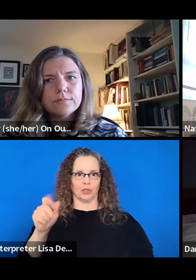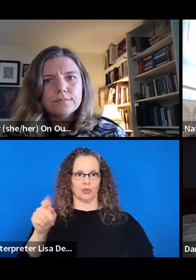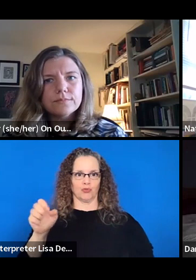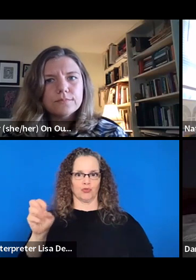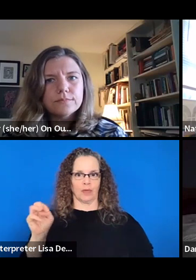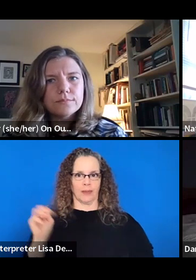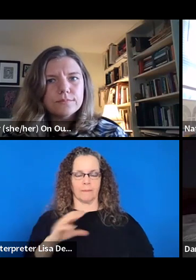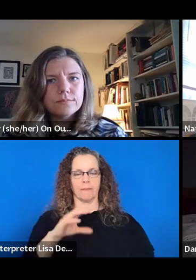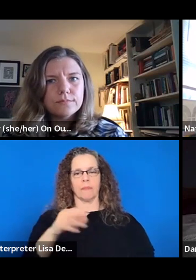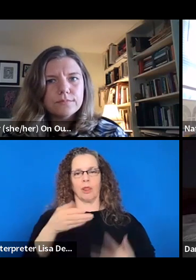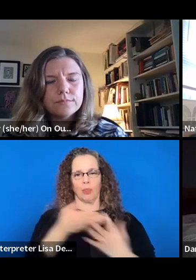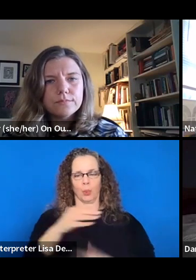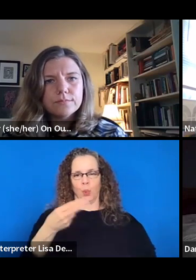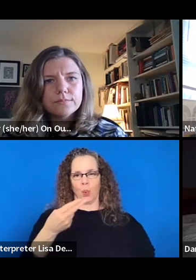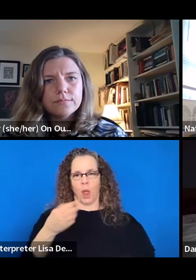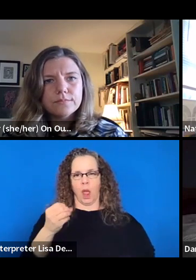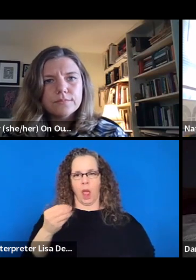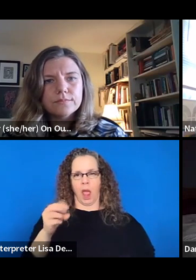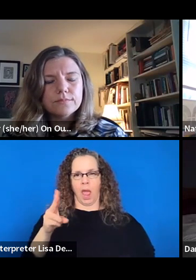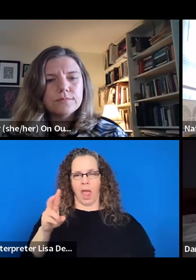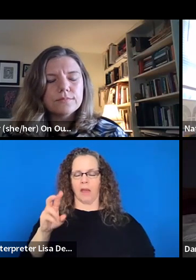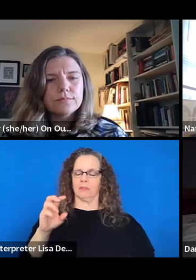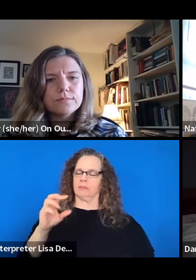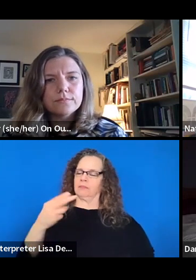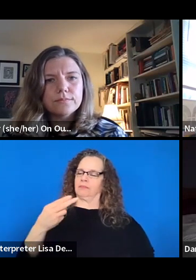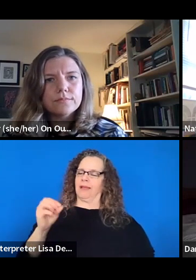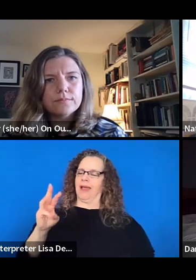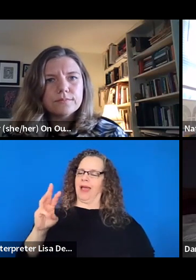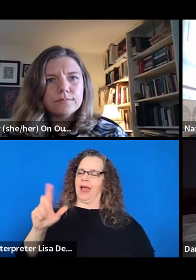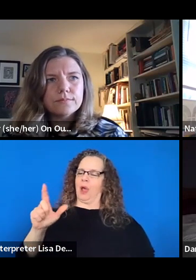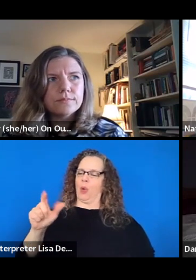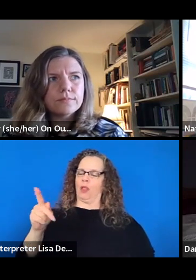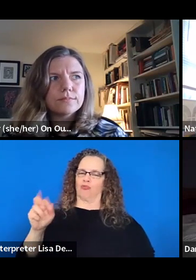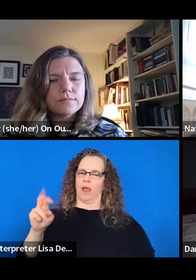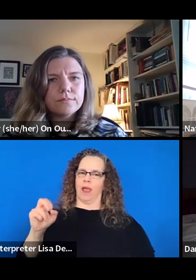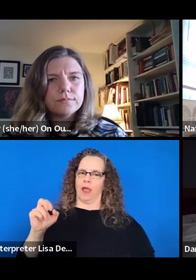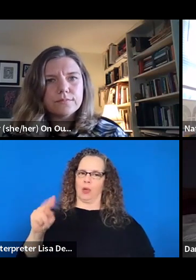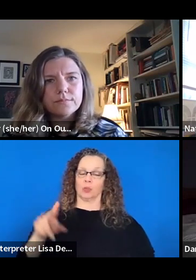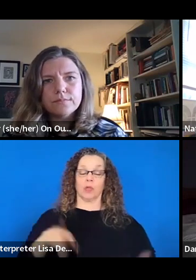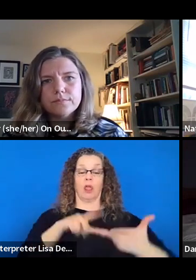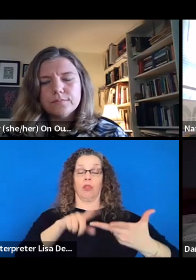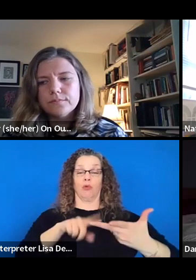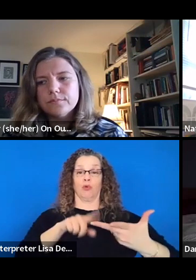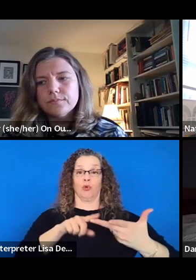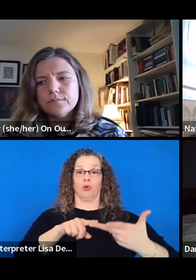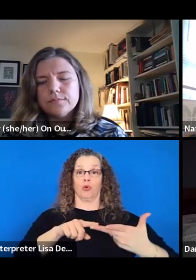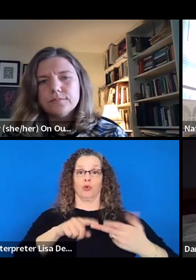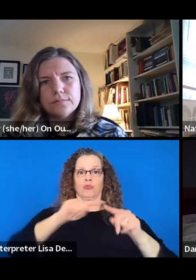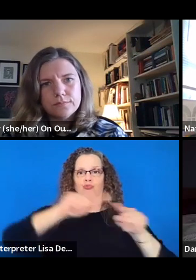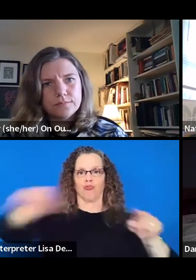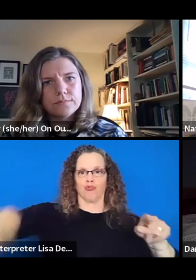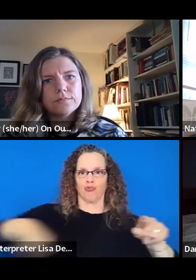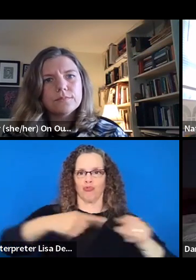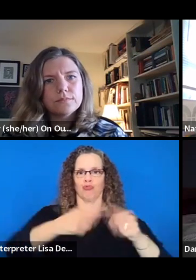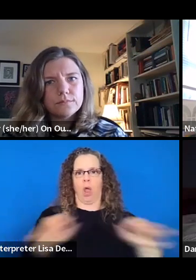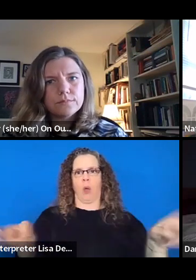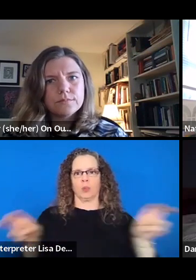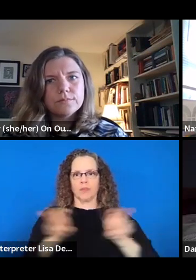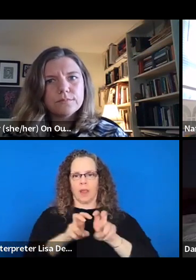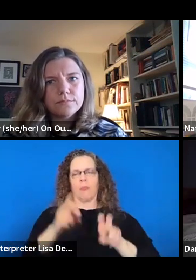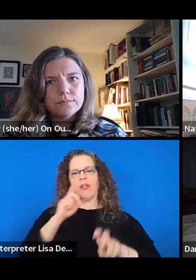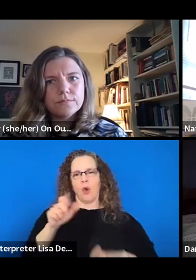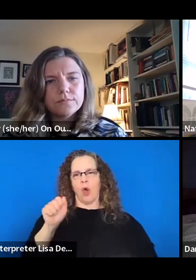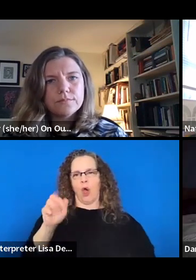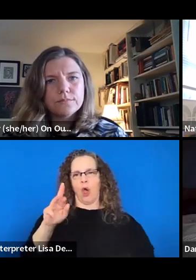the third part of the, of this series is a round table for Art New York members, uh, to come together and brainstorm solutions as a